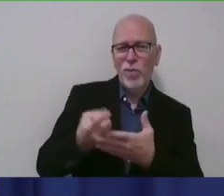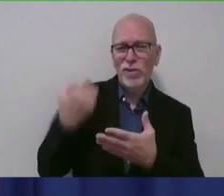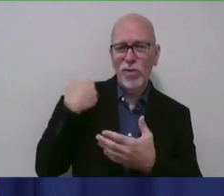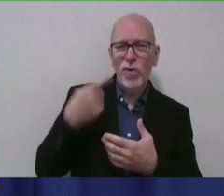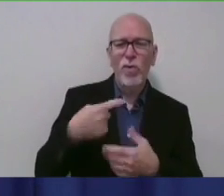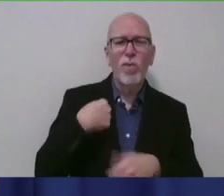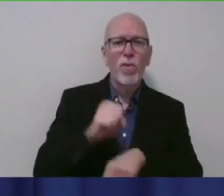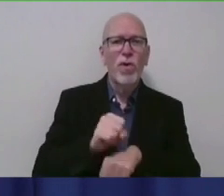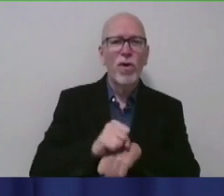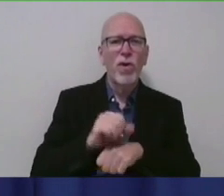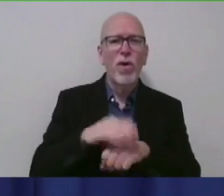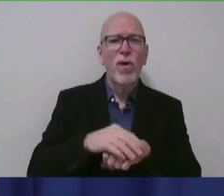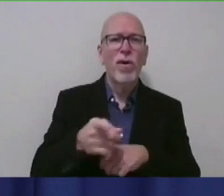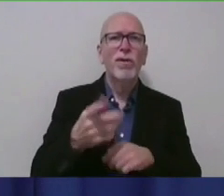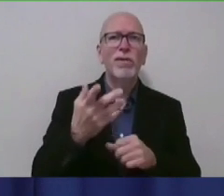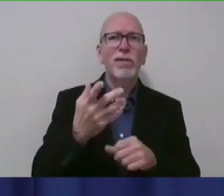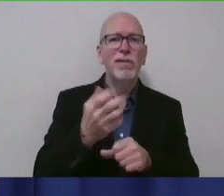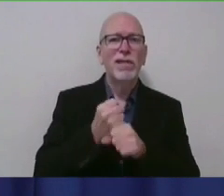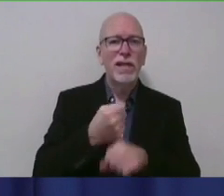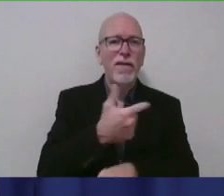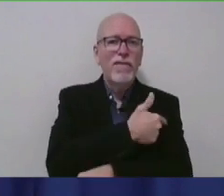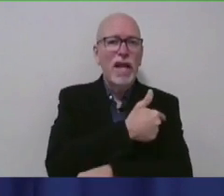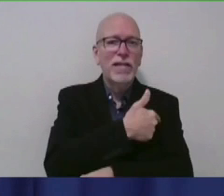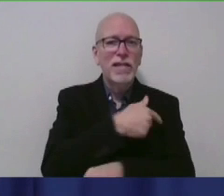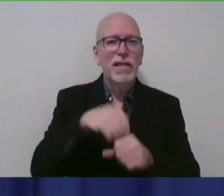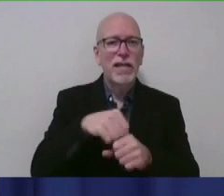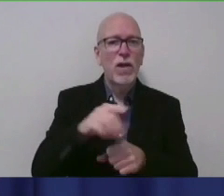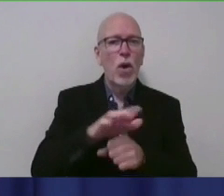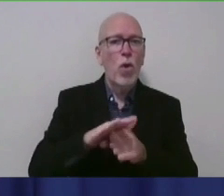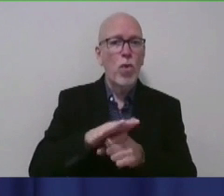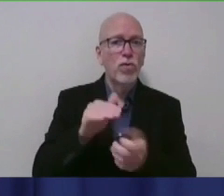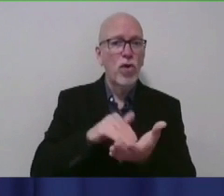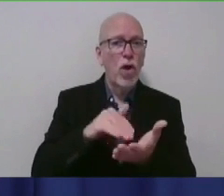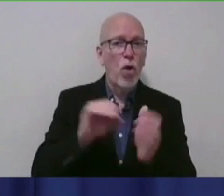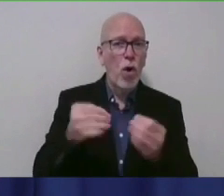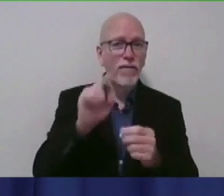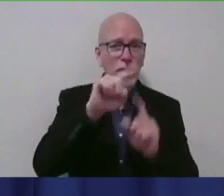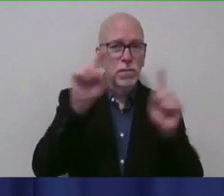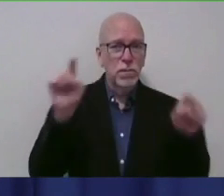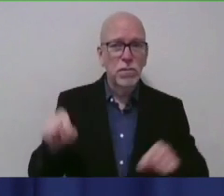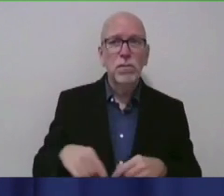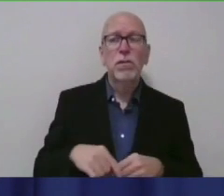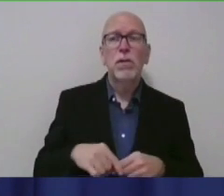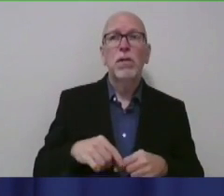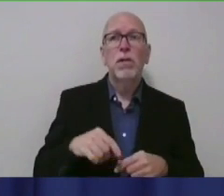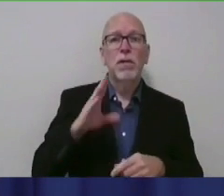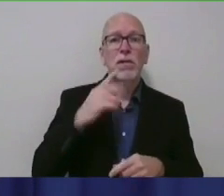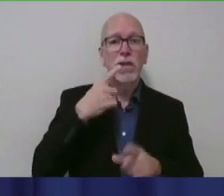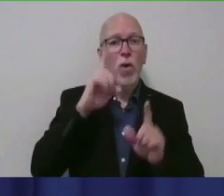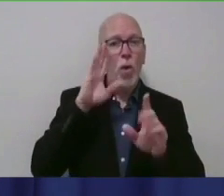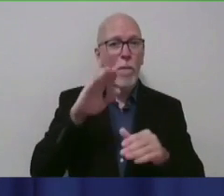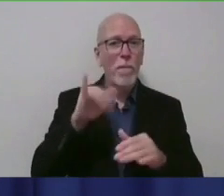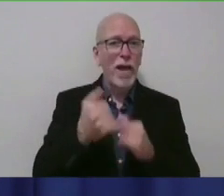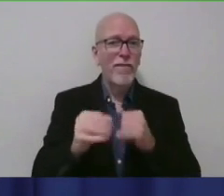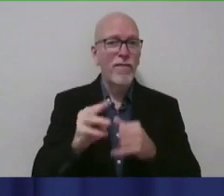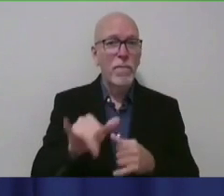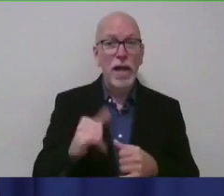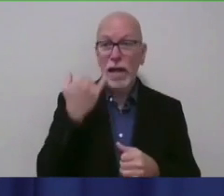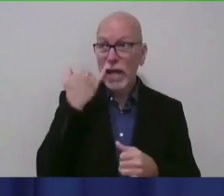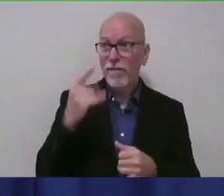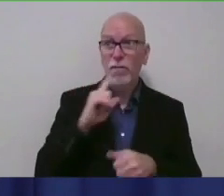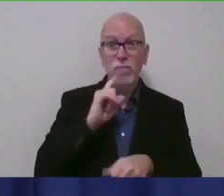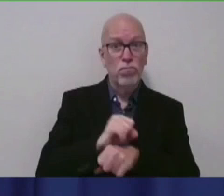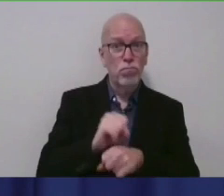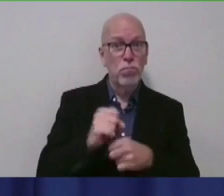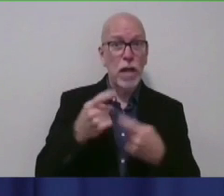on getting the vaccine into local providers' offices and hoping to do that by the end of May. If that's happened, I've not seen an announcement